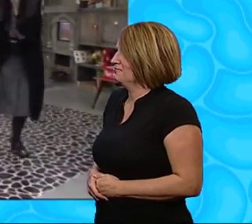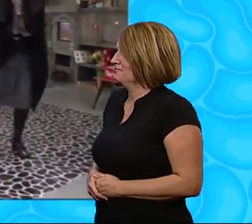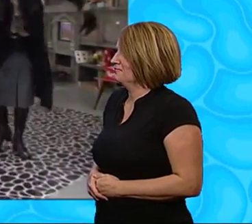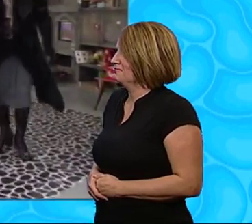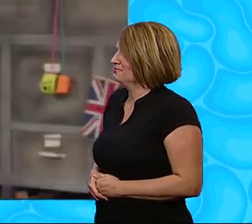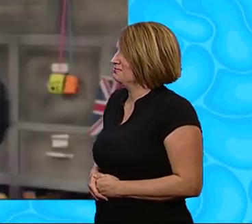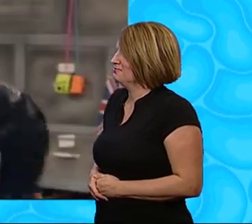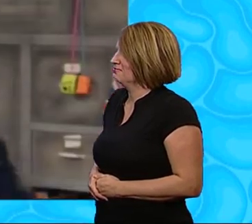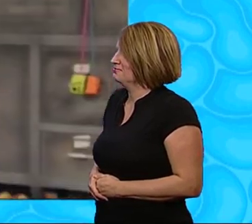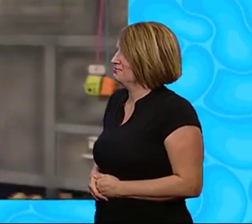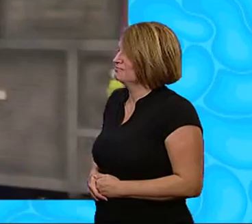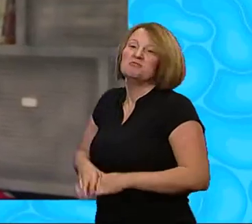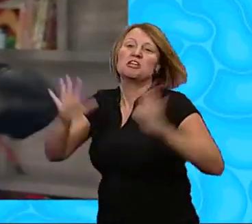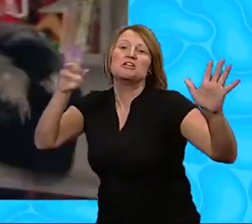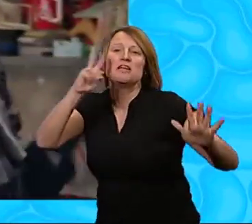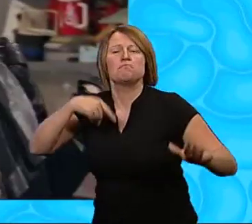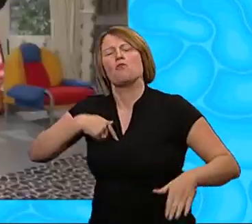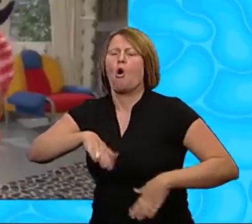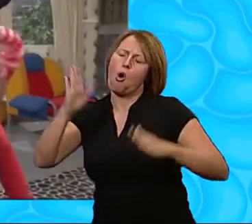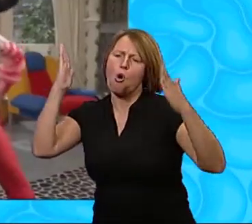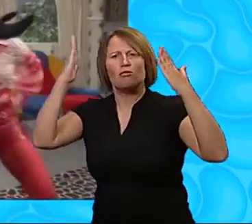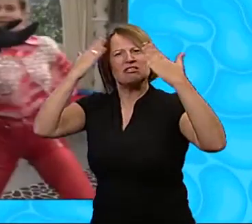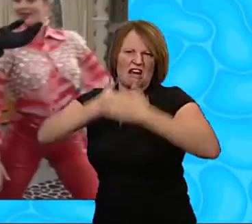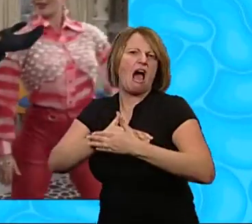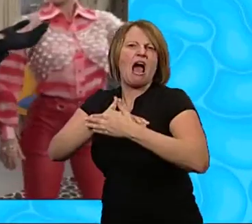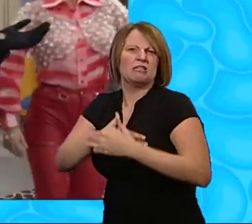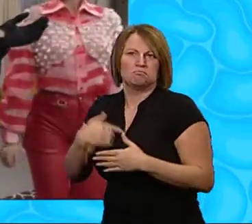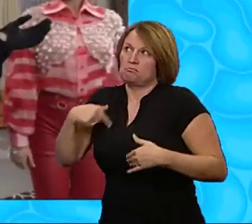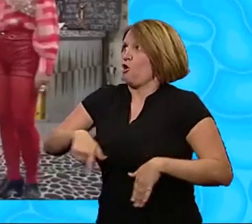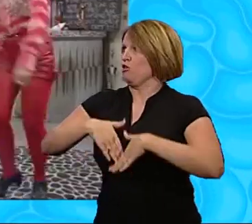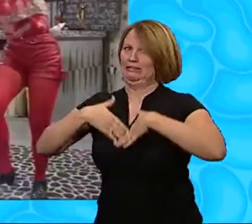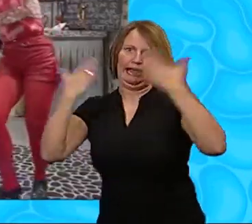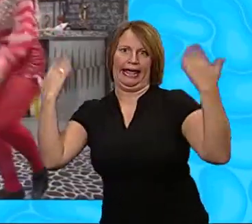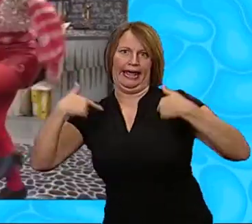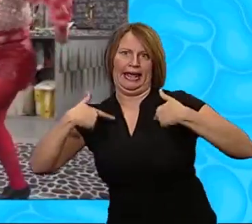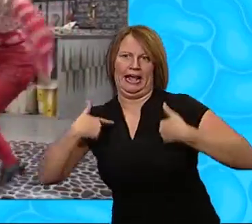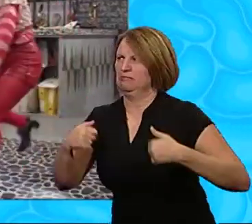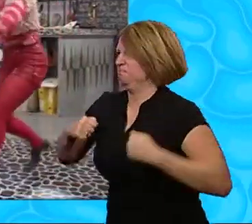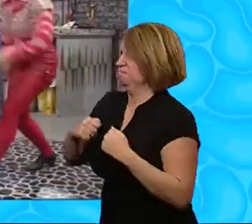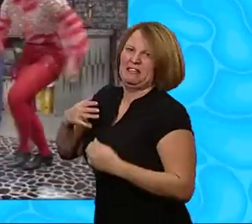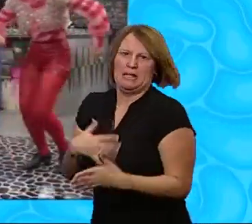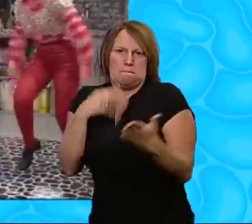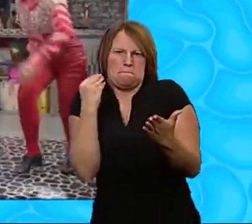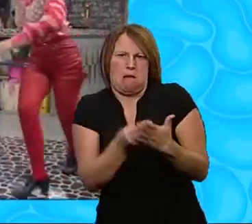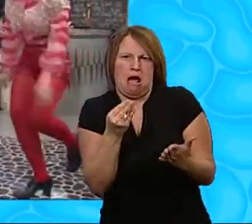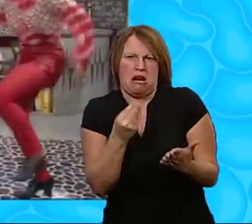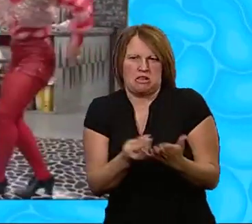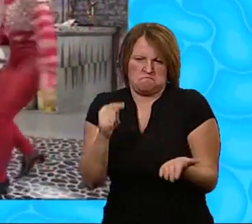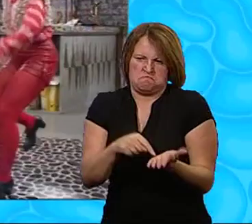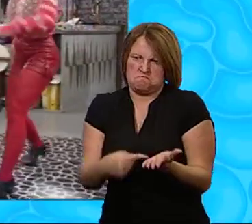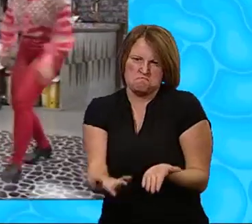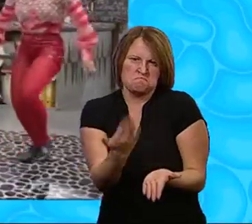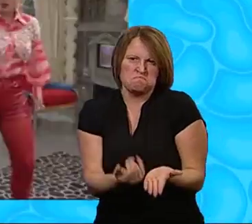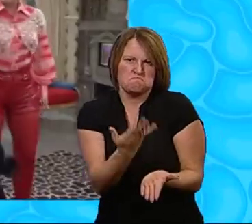You see, I'm up all night And up all day Demanding all the money that should come